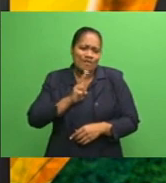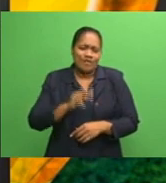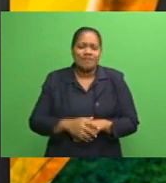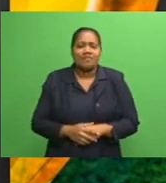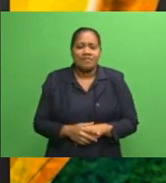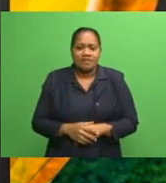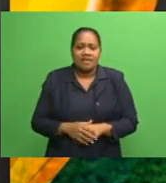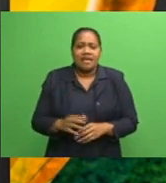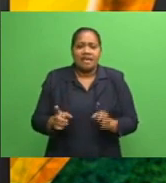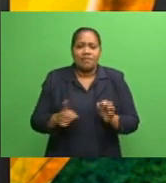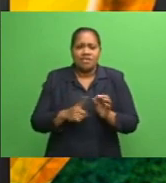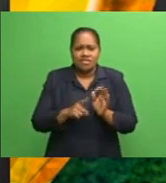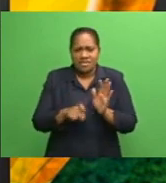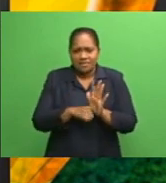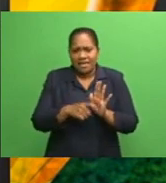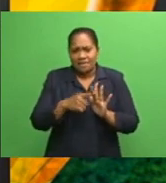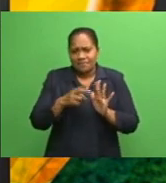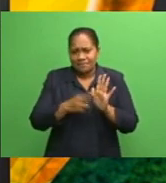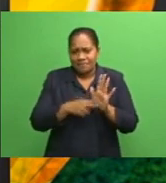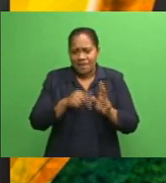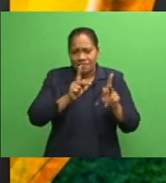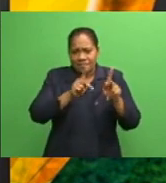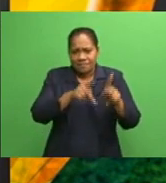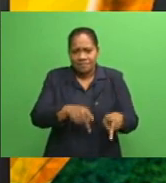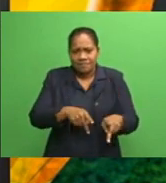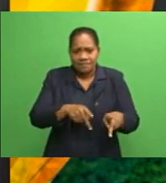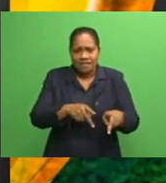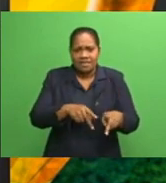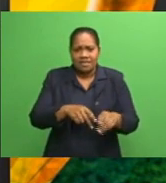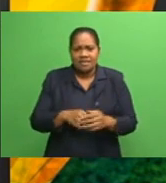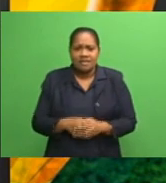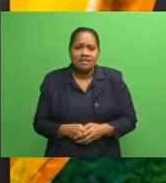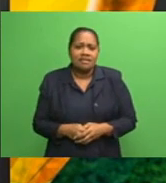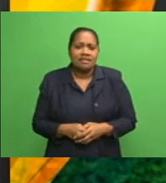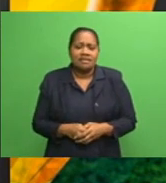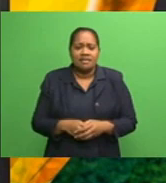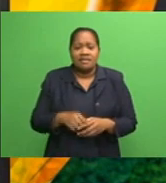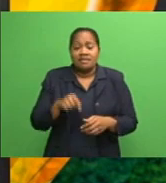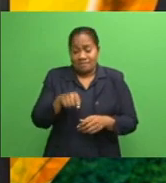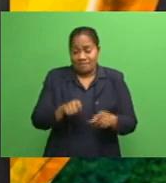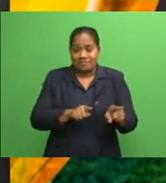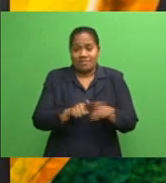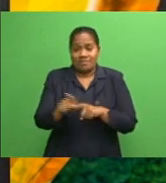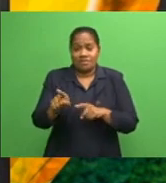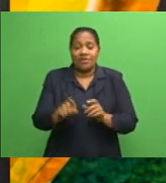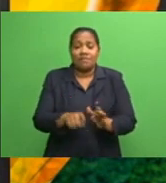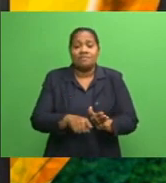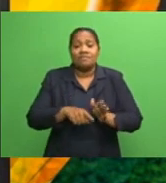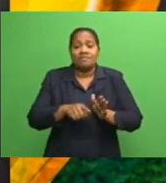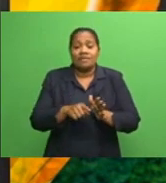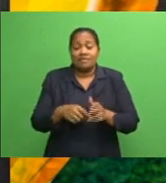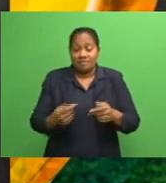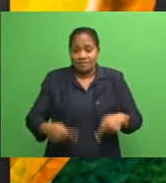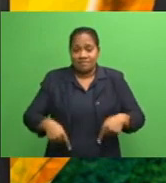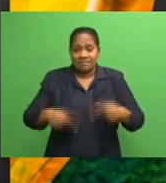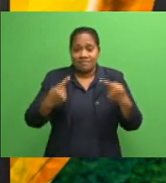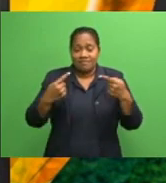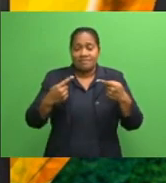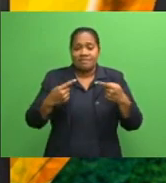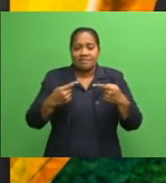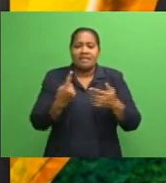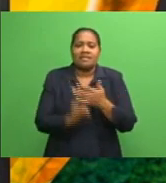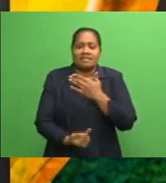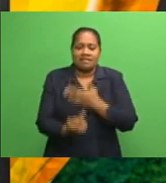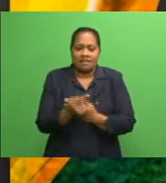From the first whistle, the jet-setters were in devastating form, controlling most of the match. They hand the men in black their second defeat in four